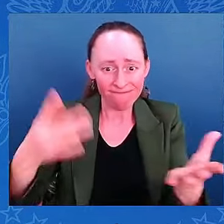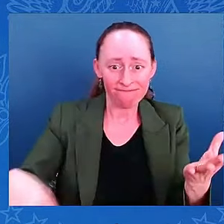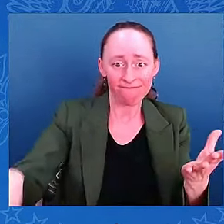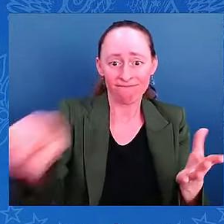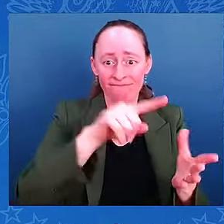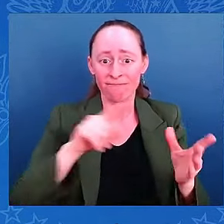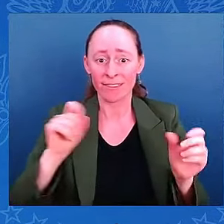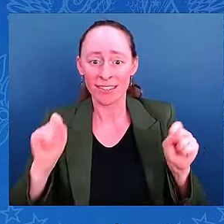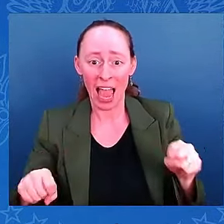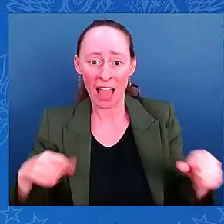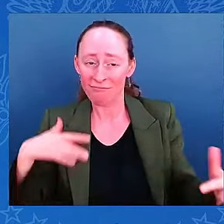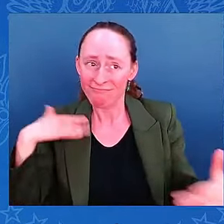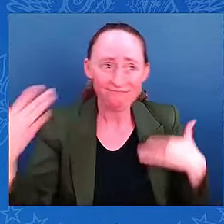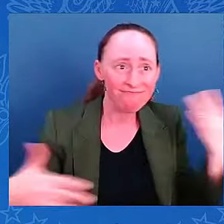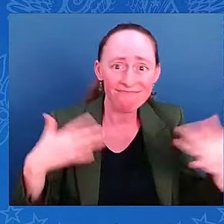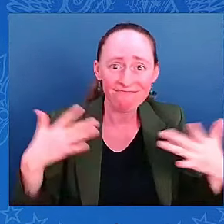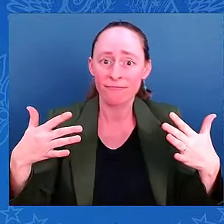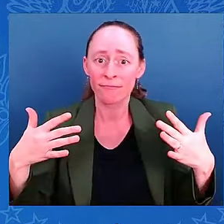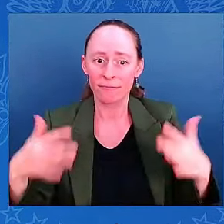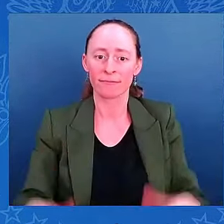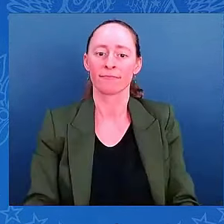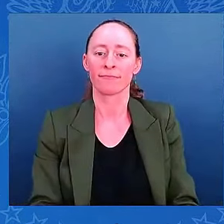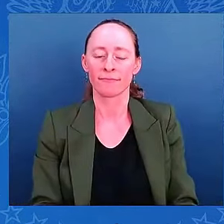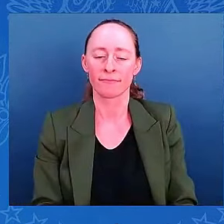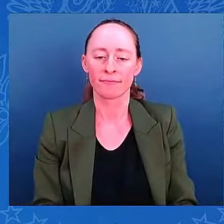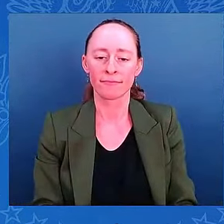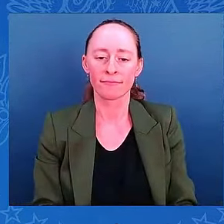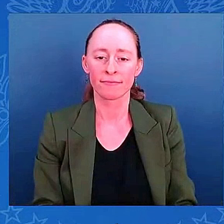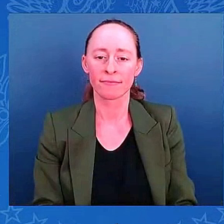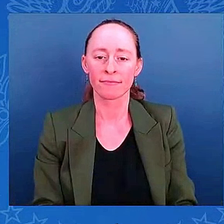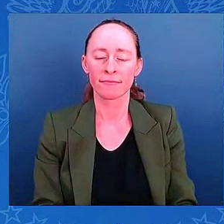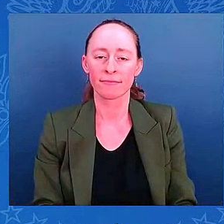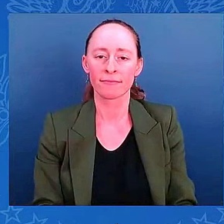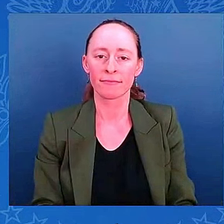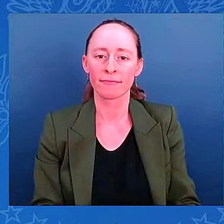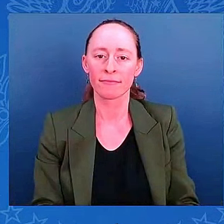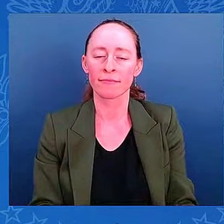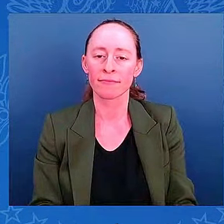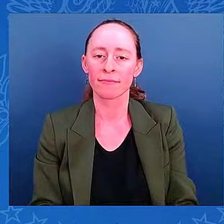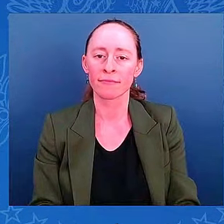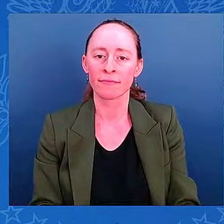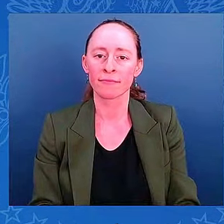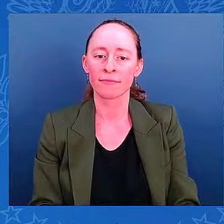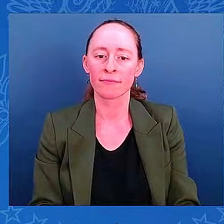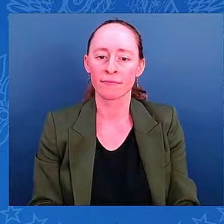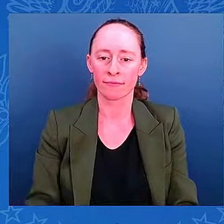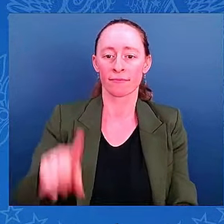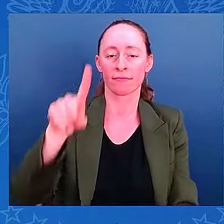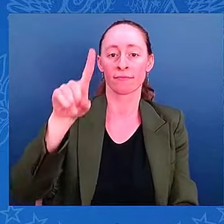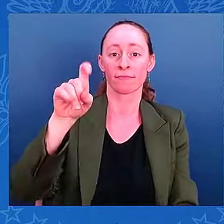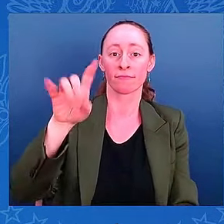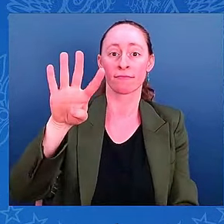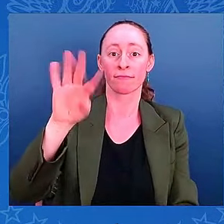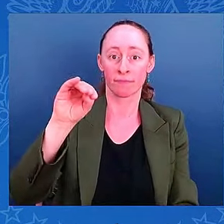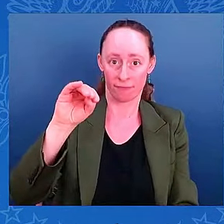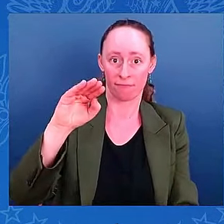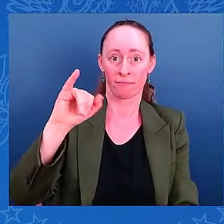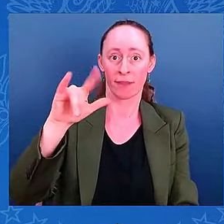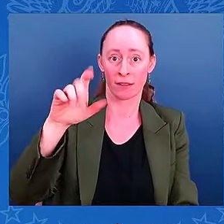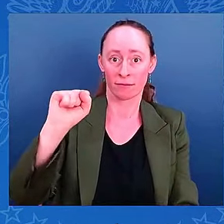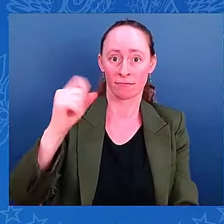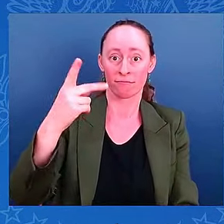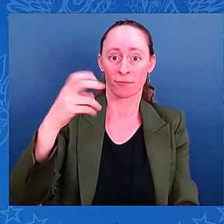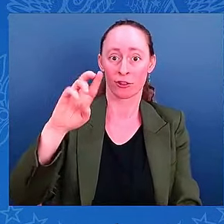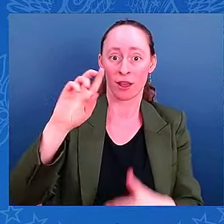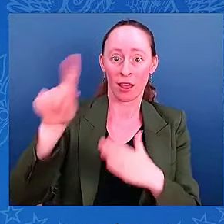think about it, Mike Wright, 140 miles wide, now we're 200, and we expect it to be greater than 240 miles away from the center